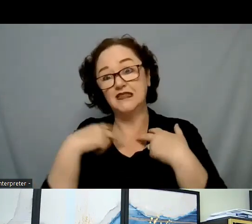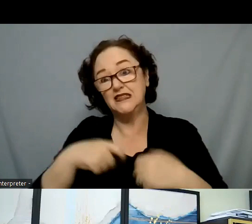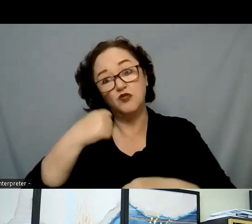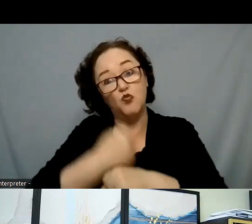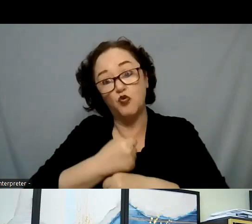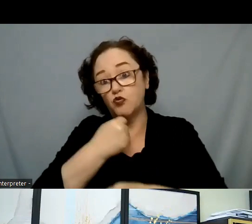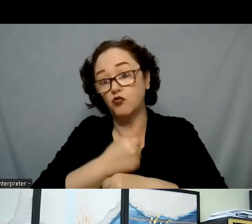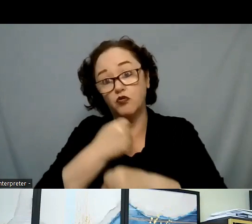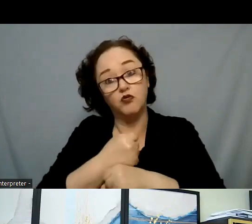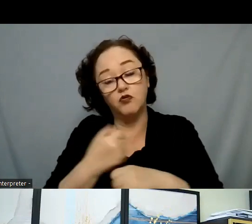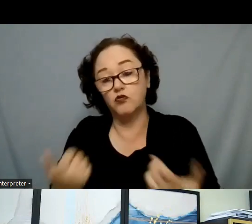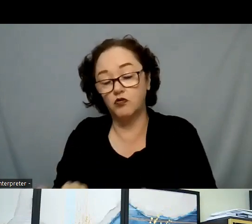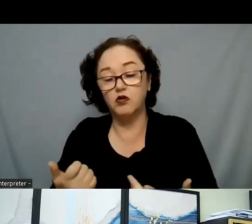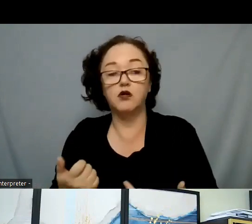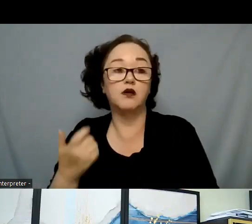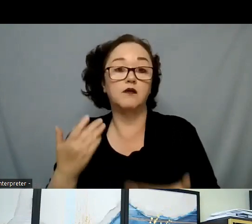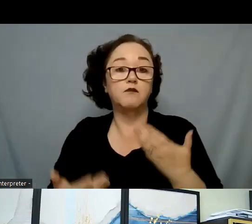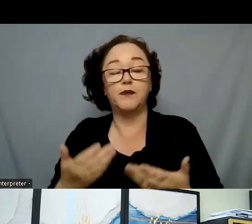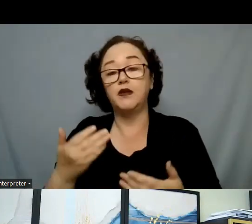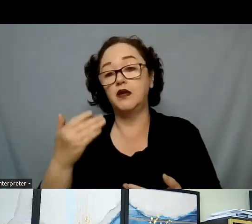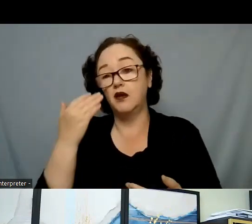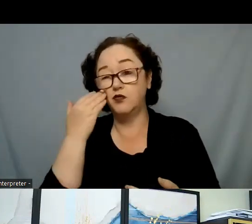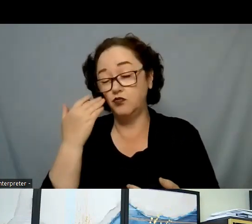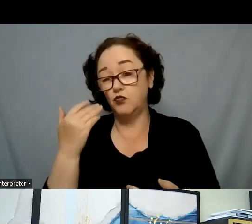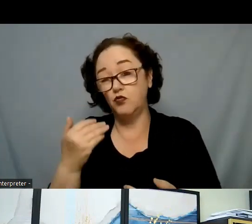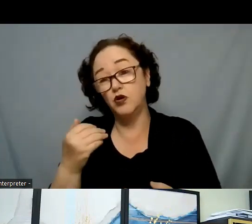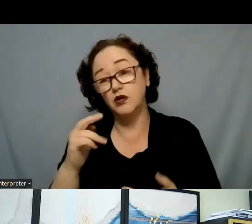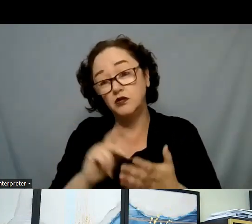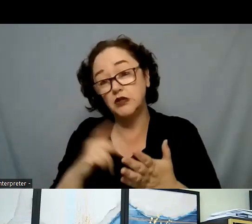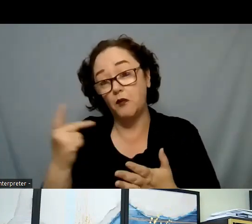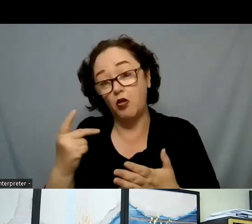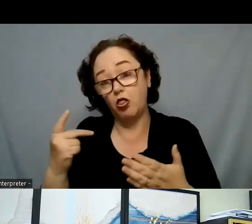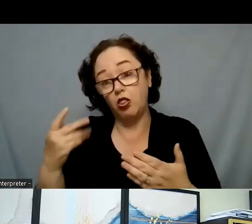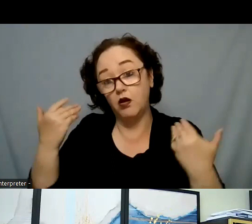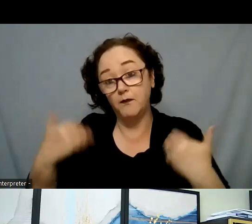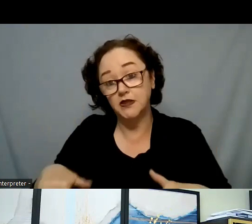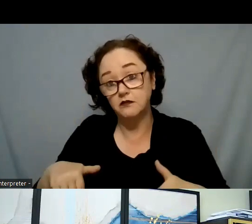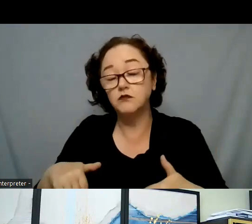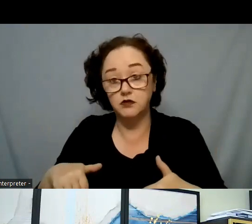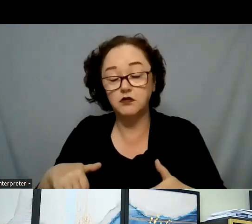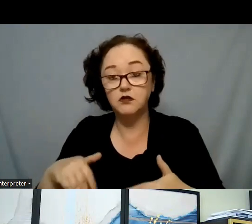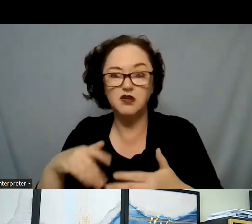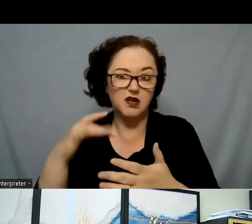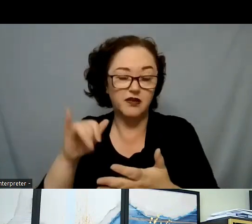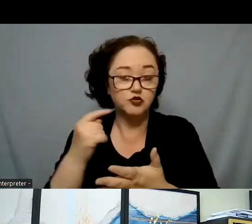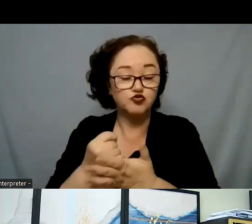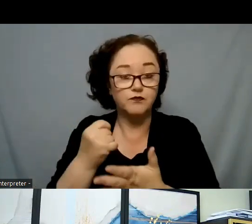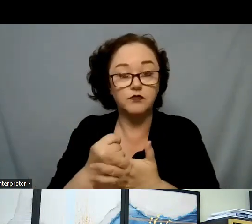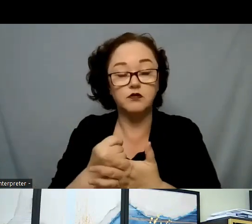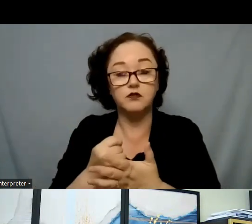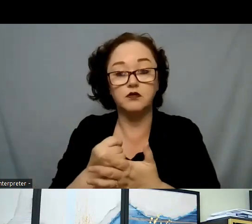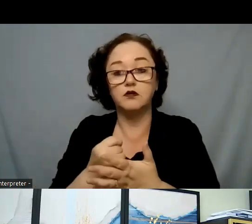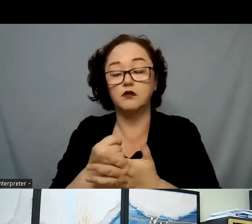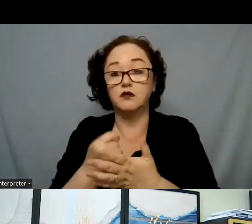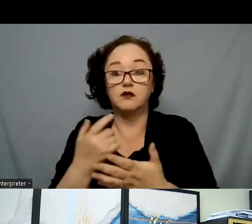may have had this diagnosis of breast cancer, the reality in this situation was they may have been the only one